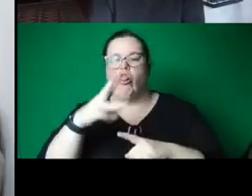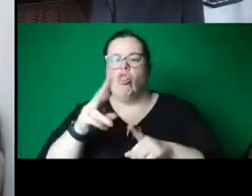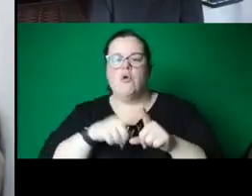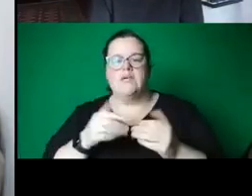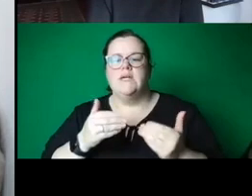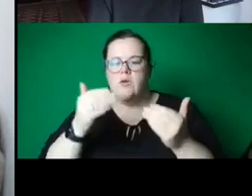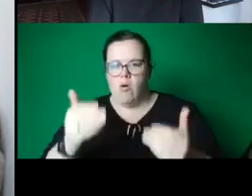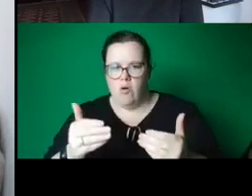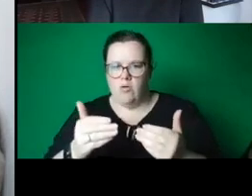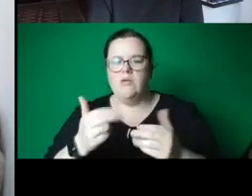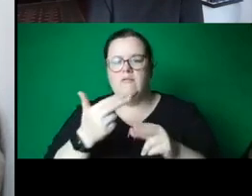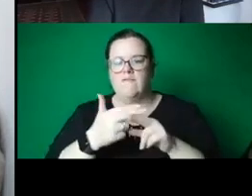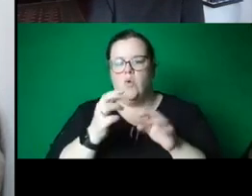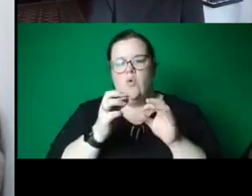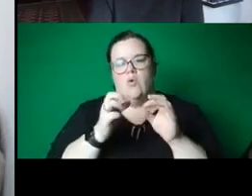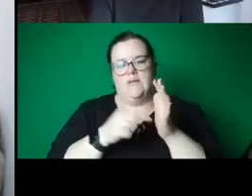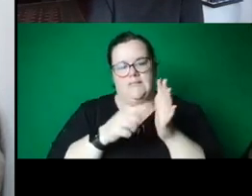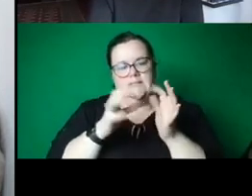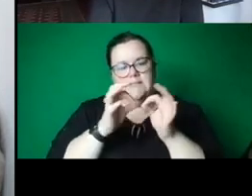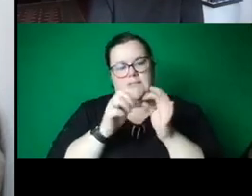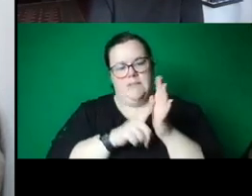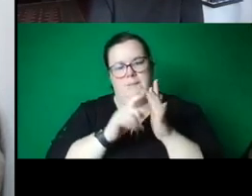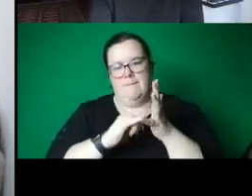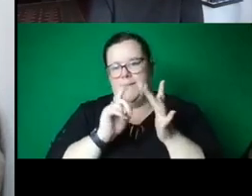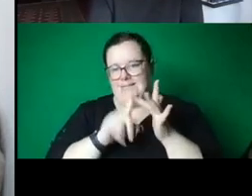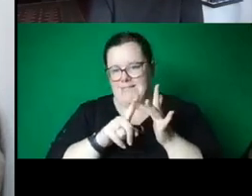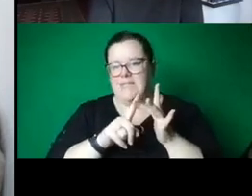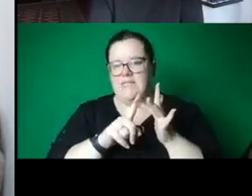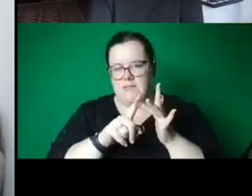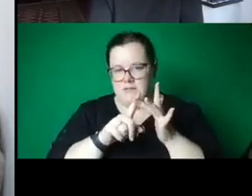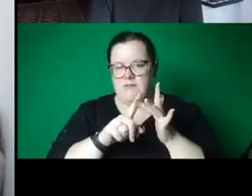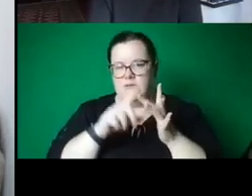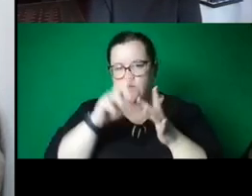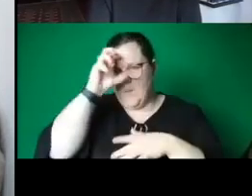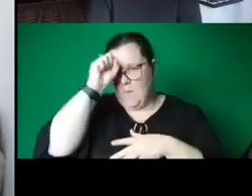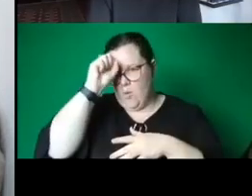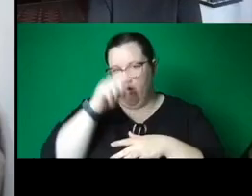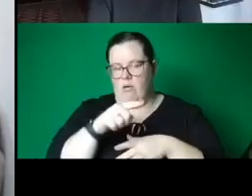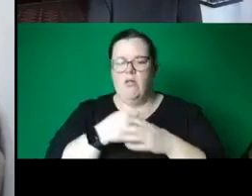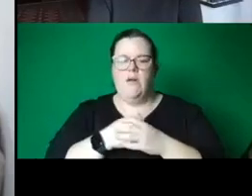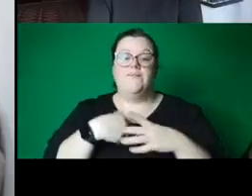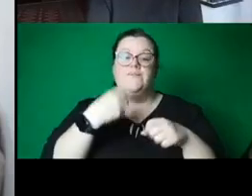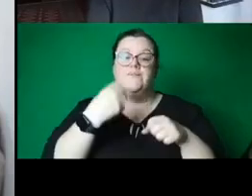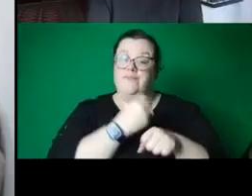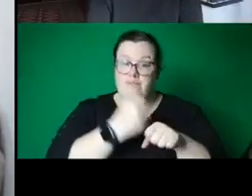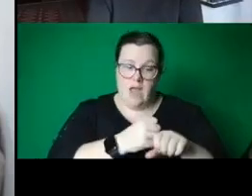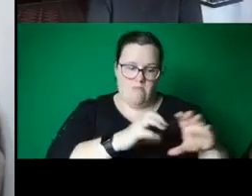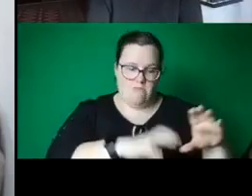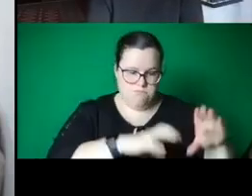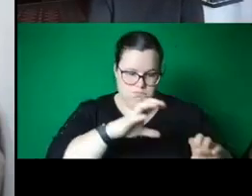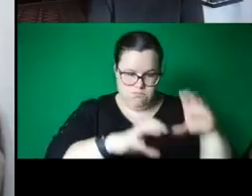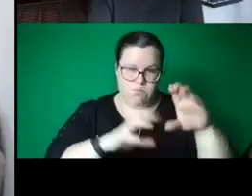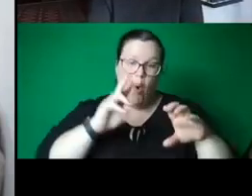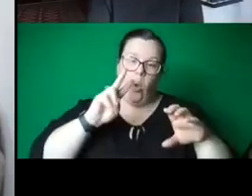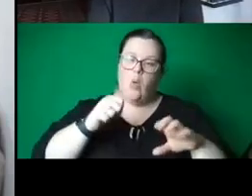arranged them like a pile questioning the sociological value of these sculptures, but also like a barricade. Relevant to my